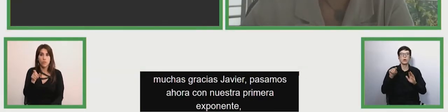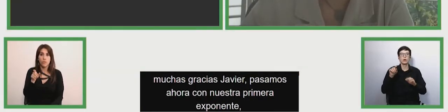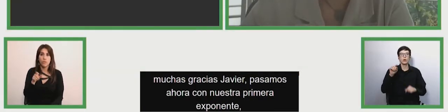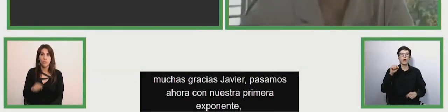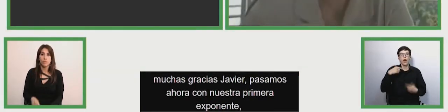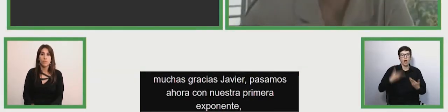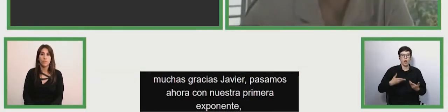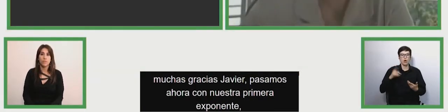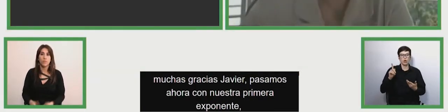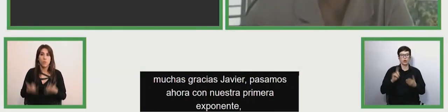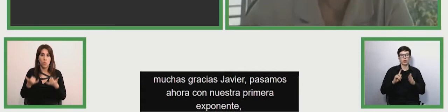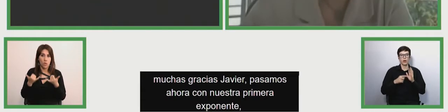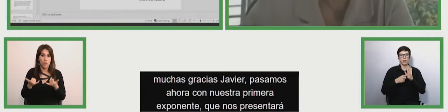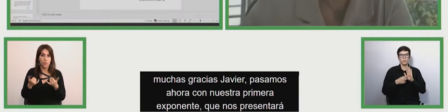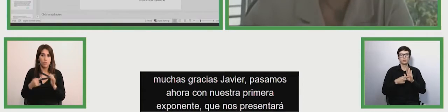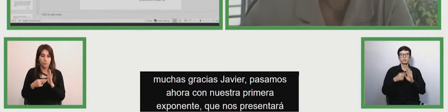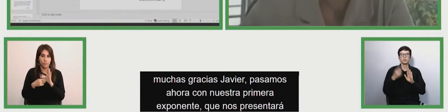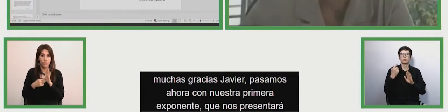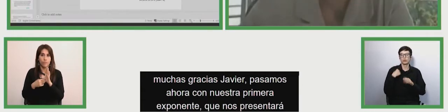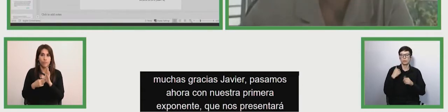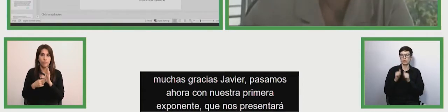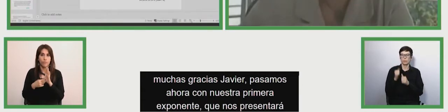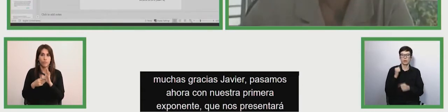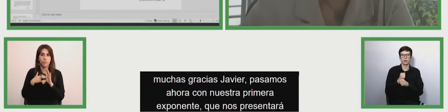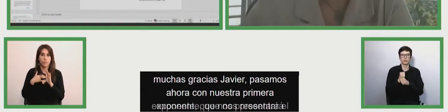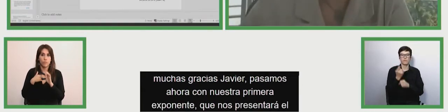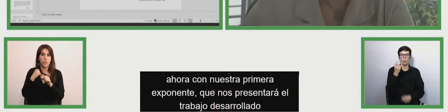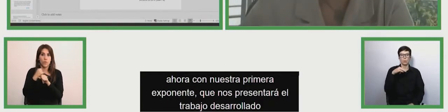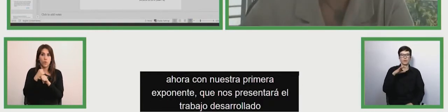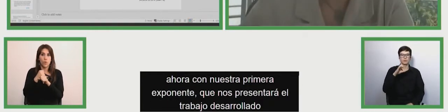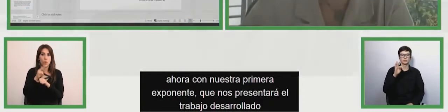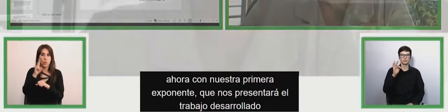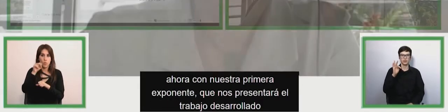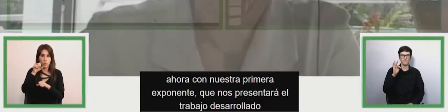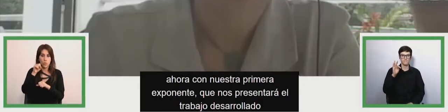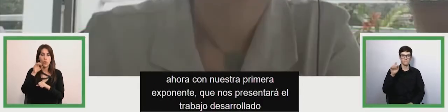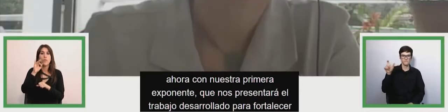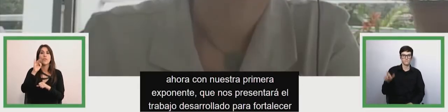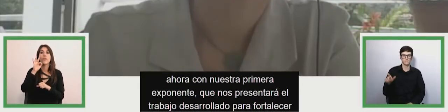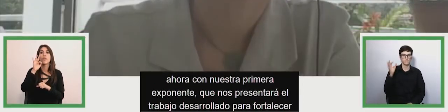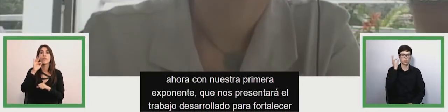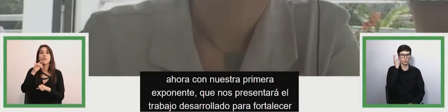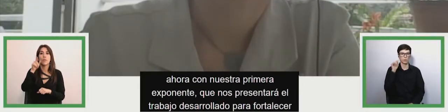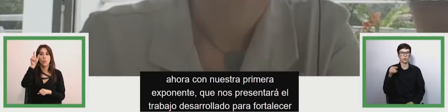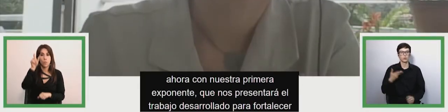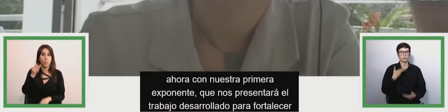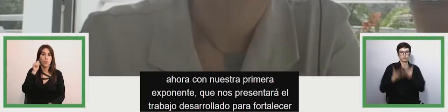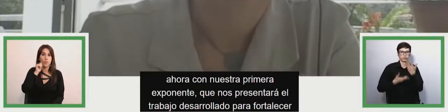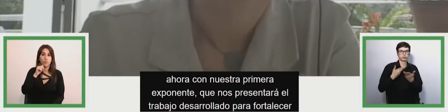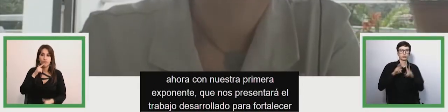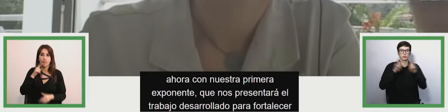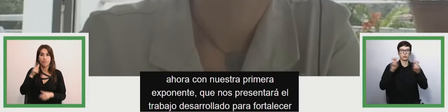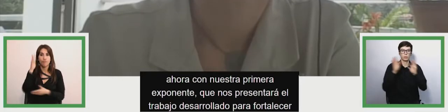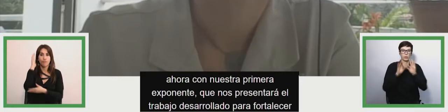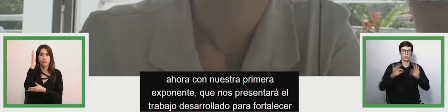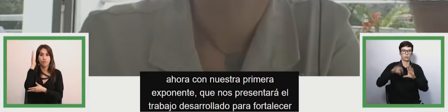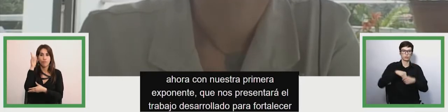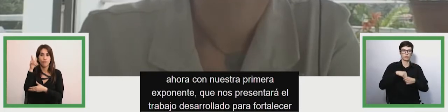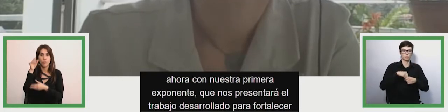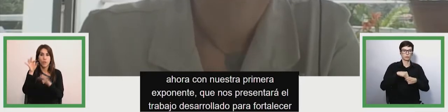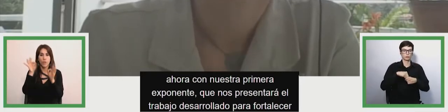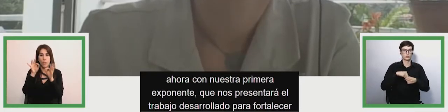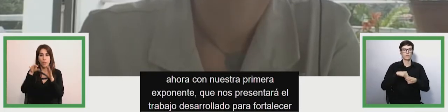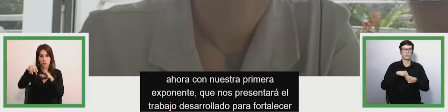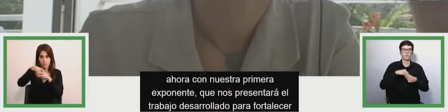unicef to strengthen inclusive education with intersectoral analysis cynthia is a